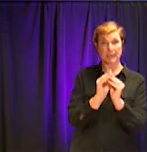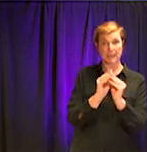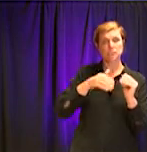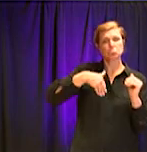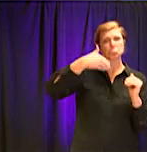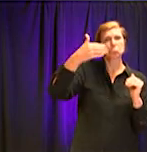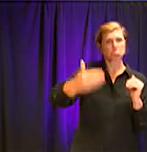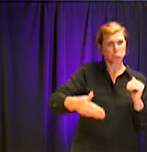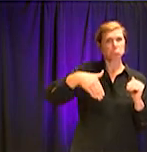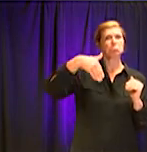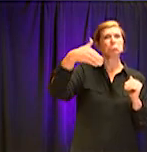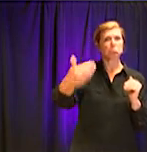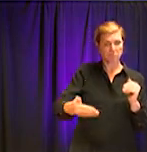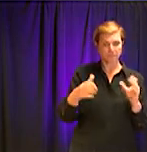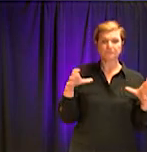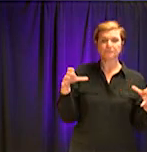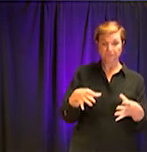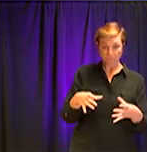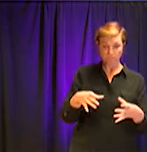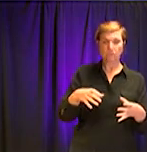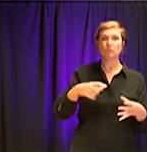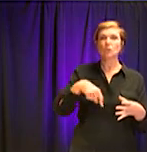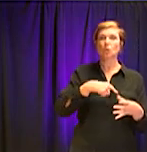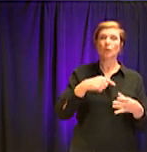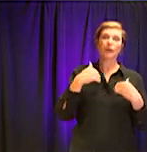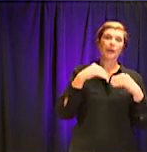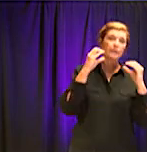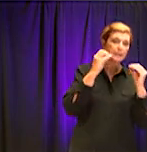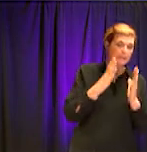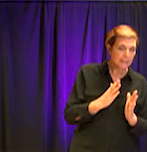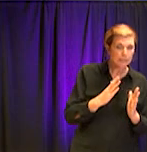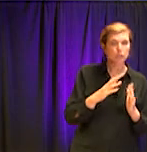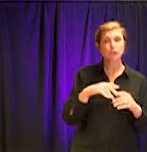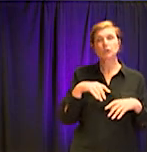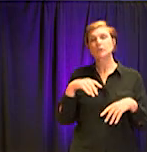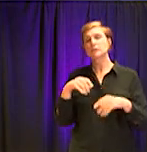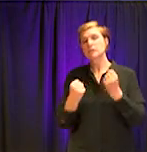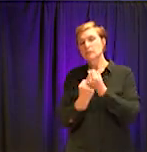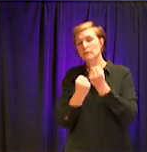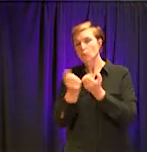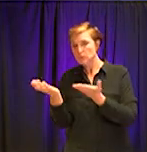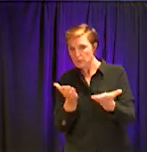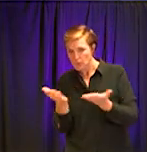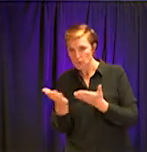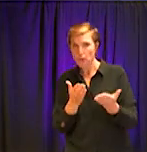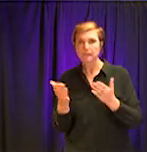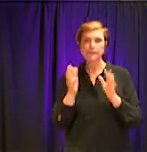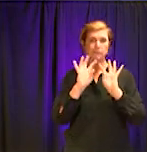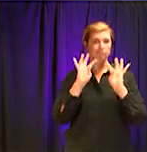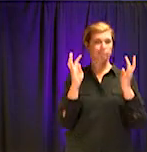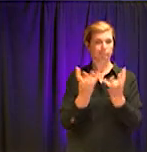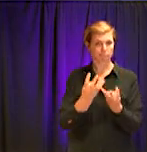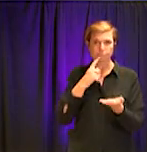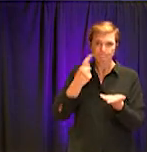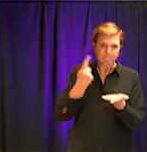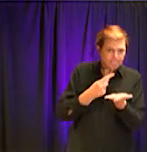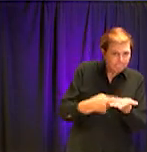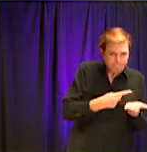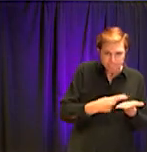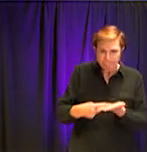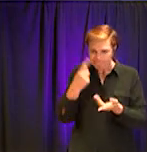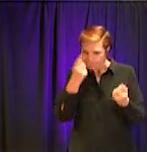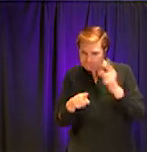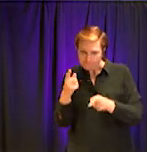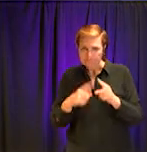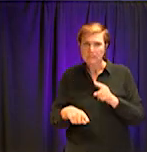individuals from what we call our Support Services Special Education Department to determine what is needed in order for this